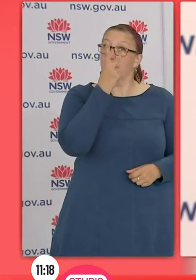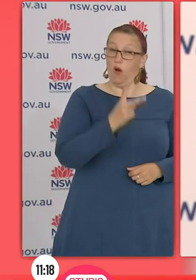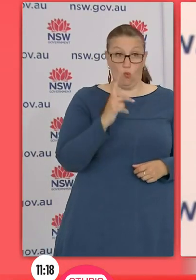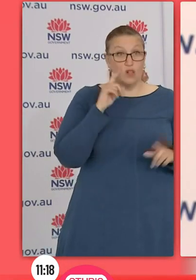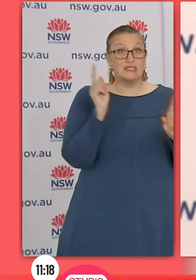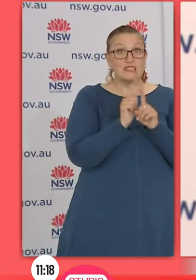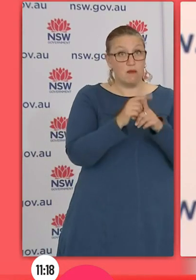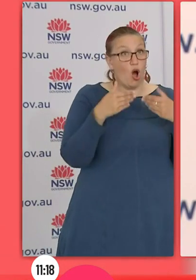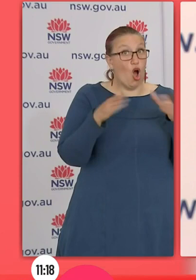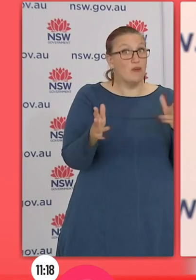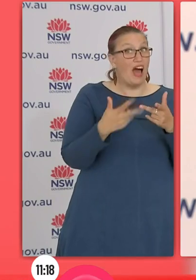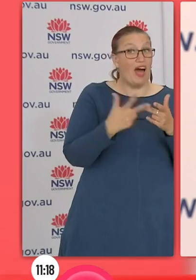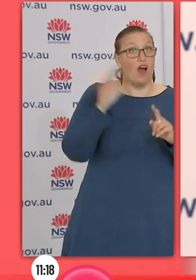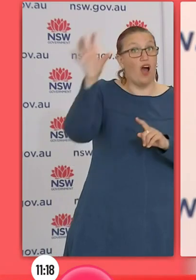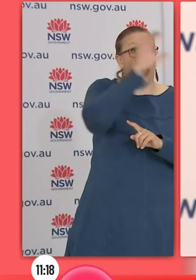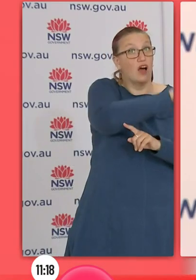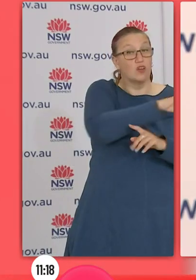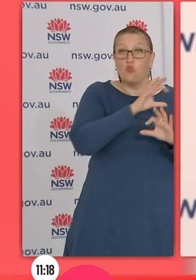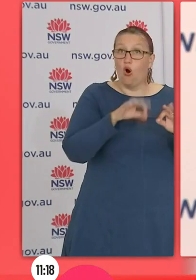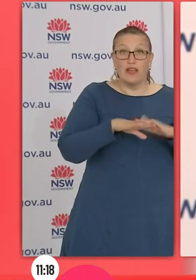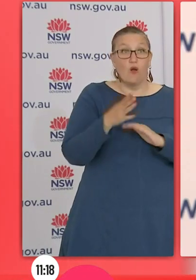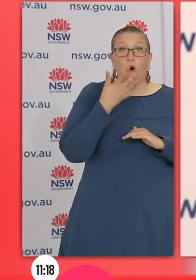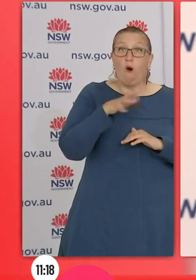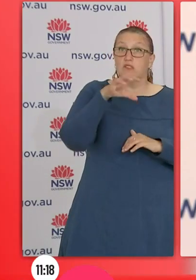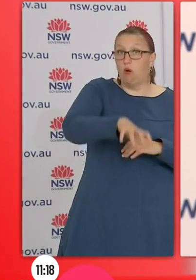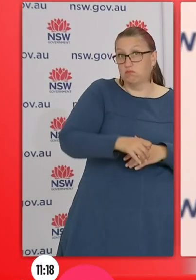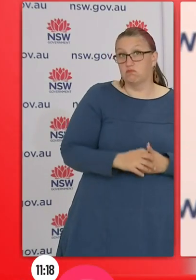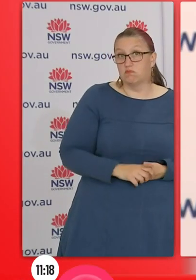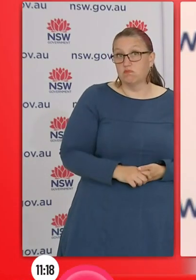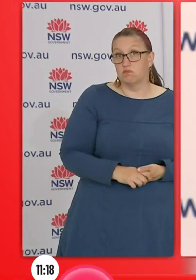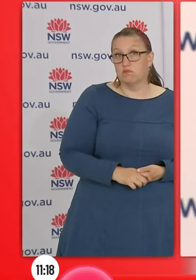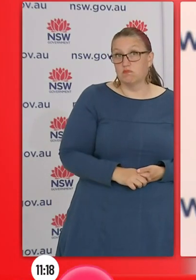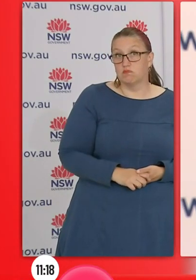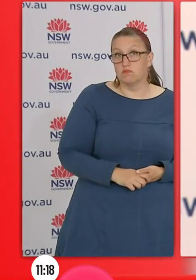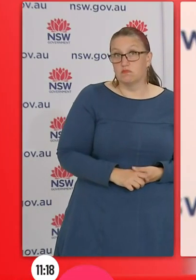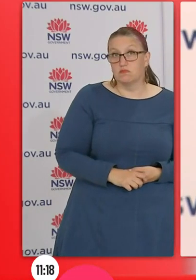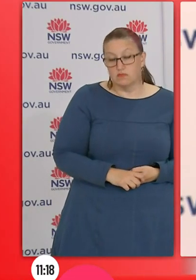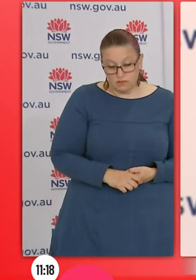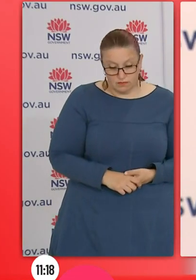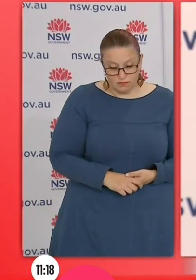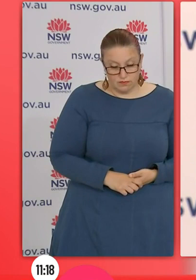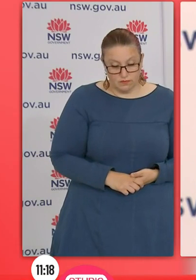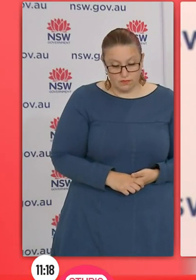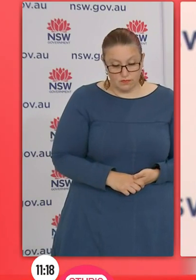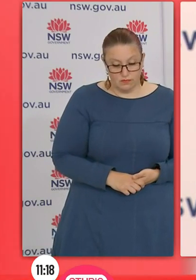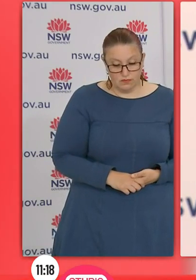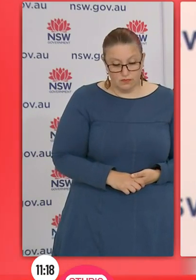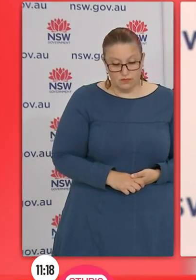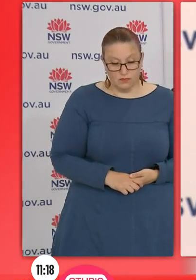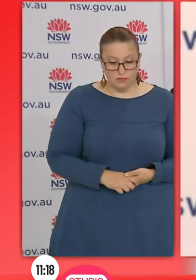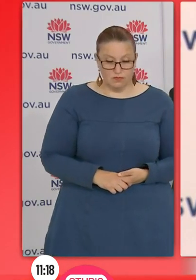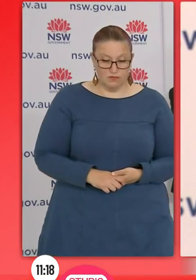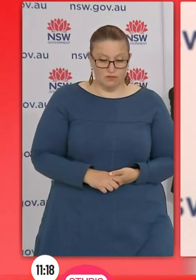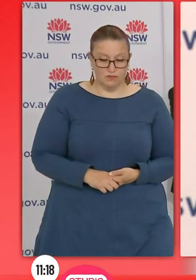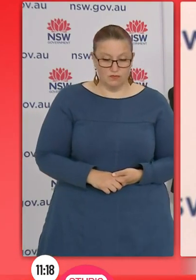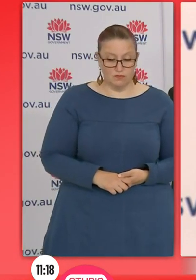the same freedoms that other people who are vaccinated will get at 70% double dose? Well, clearly, we've had a concentrated effort